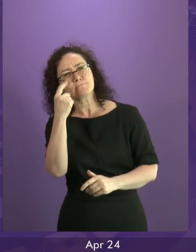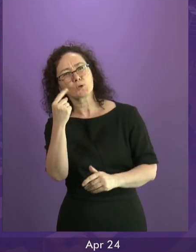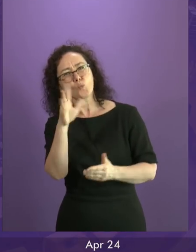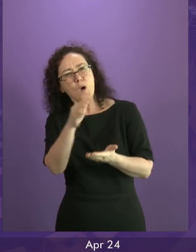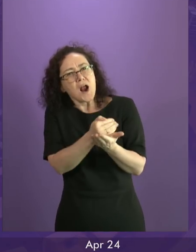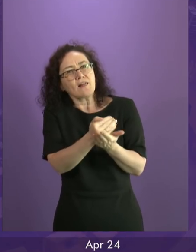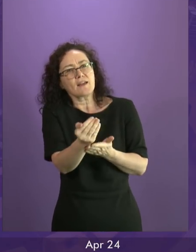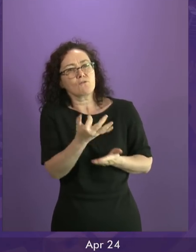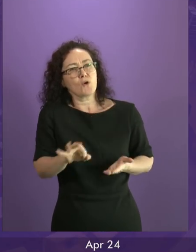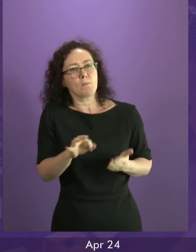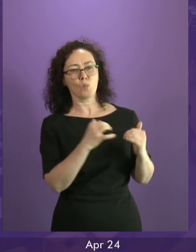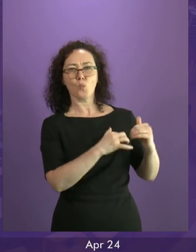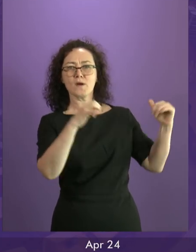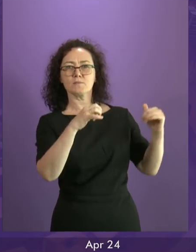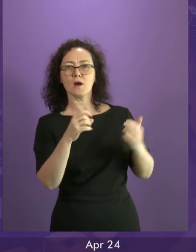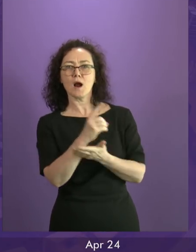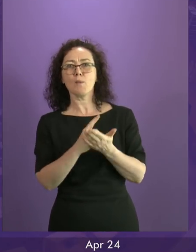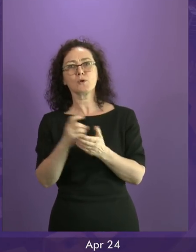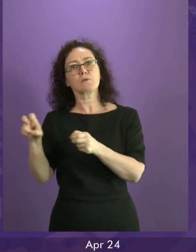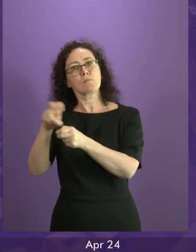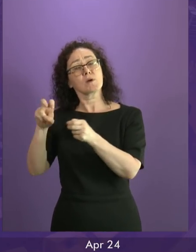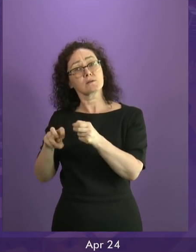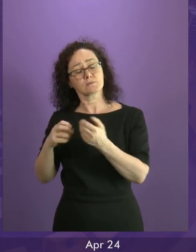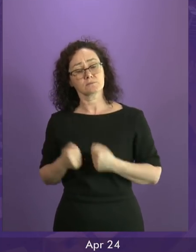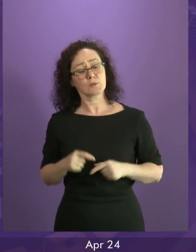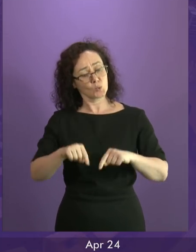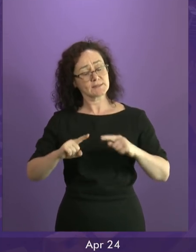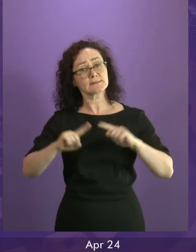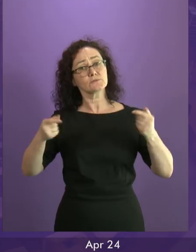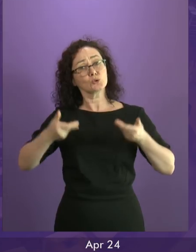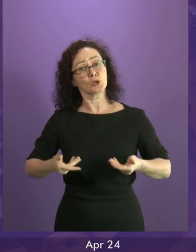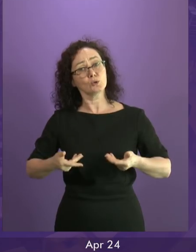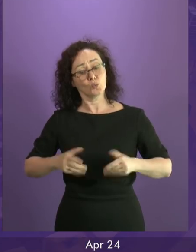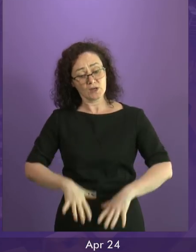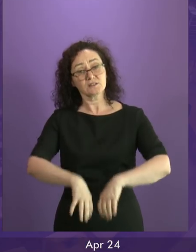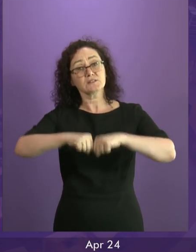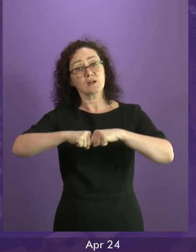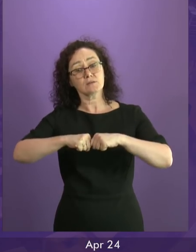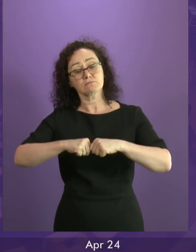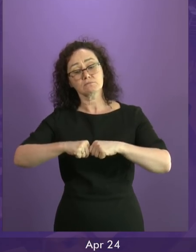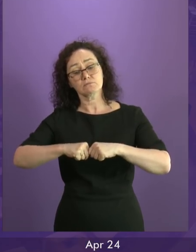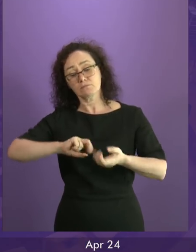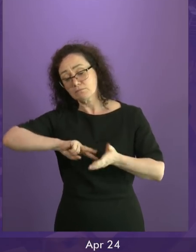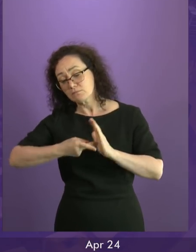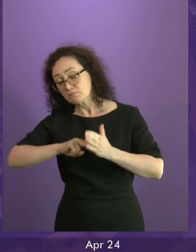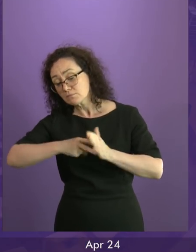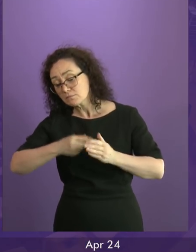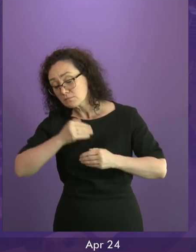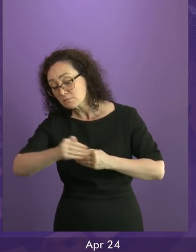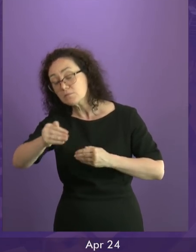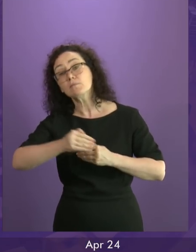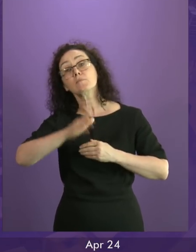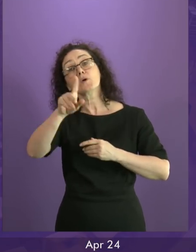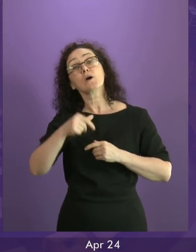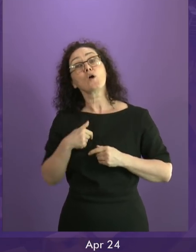government at Westminster, in contrast, here at Holyrood, we can begin the preparations now for a referendum in Scotland's future in